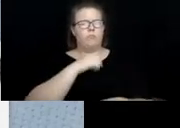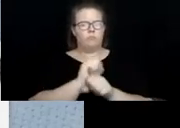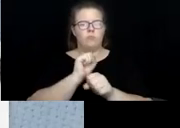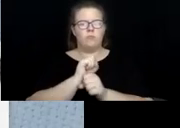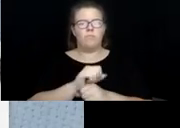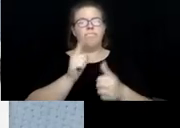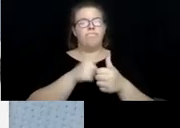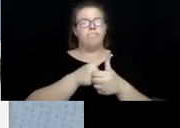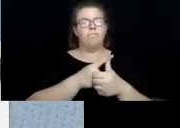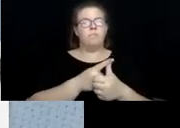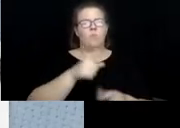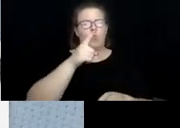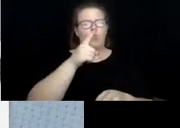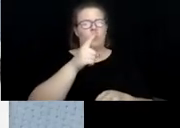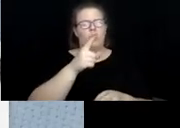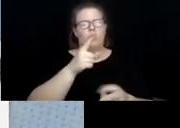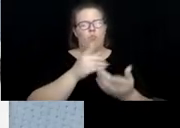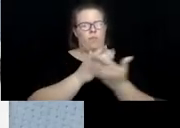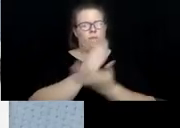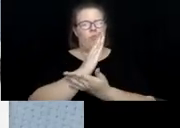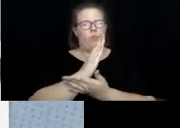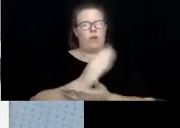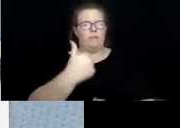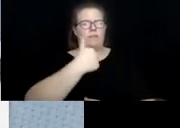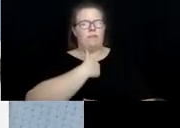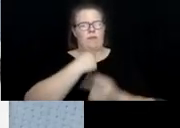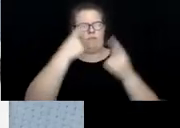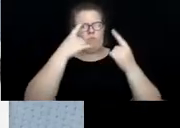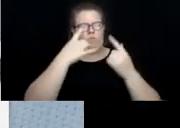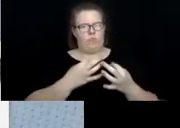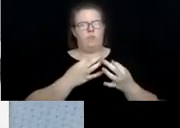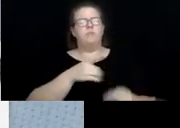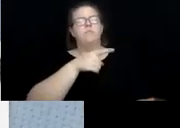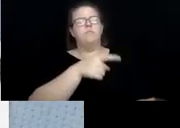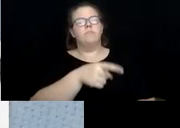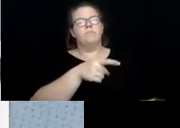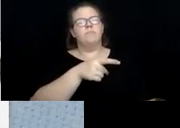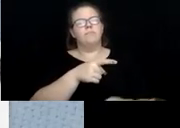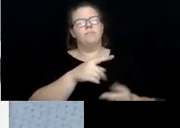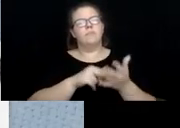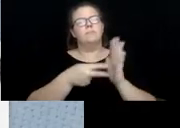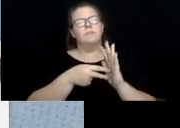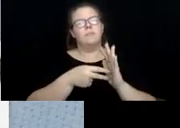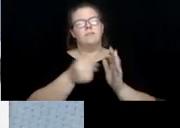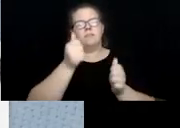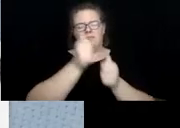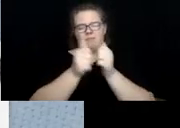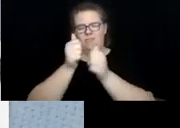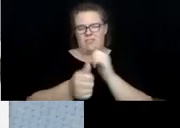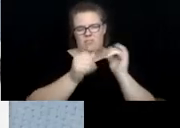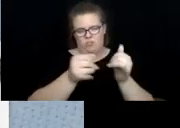is the right to self-determination. This is the right that every individual has